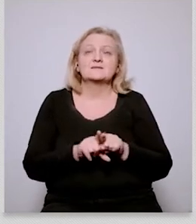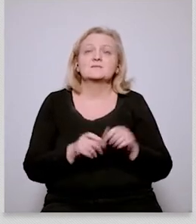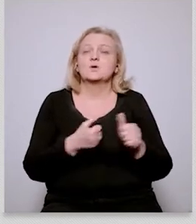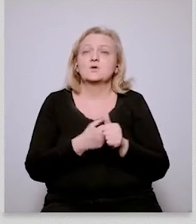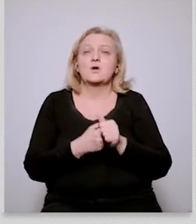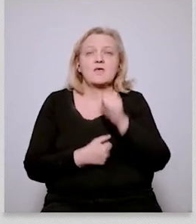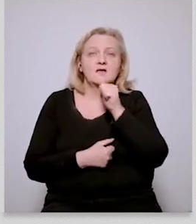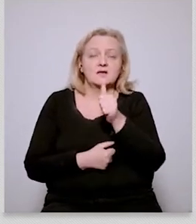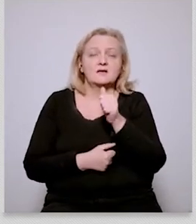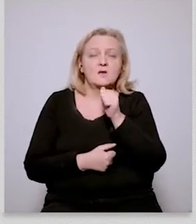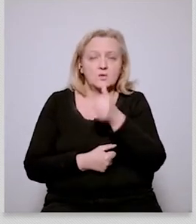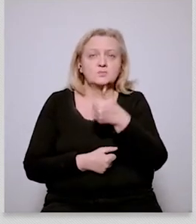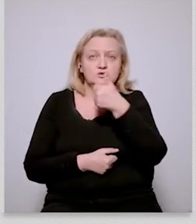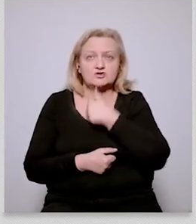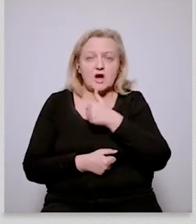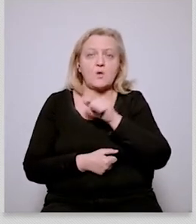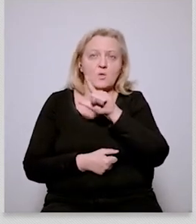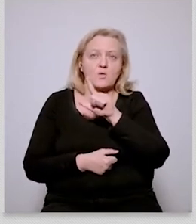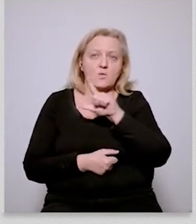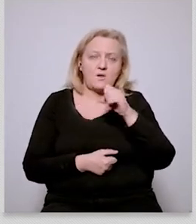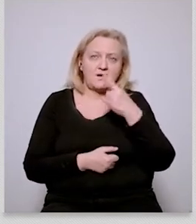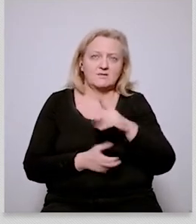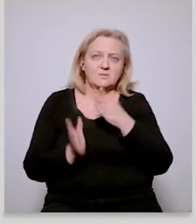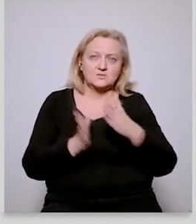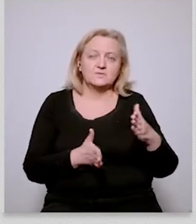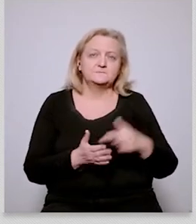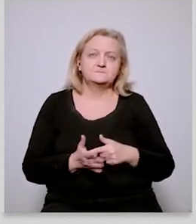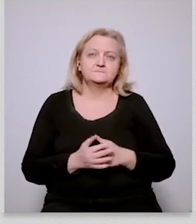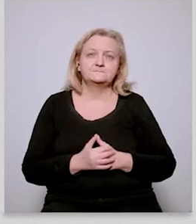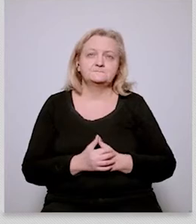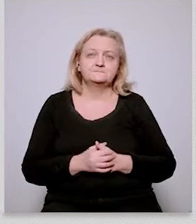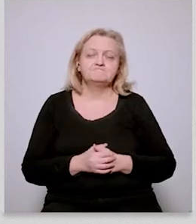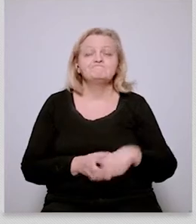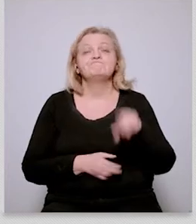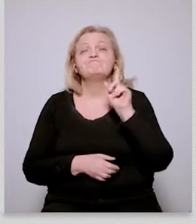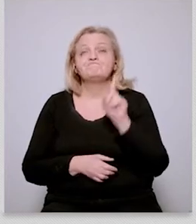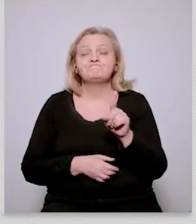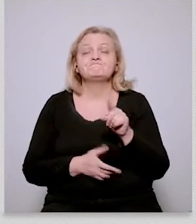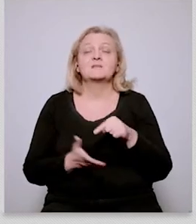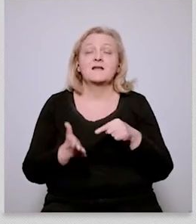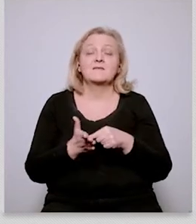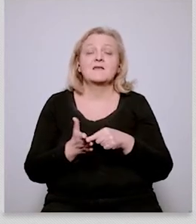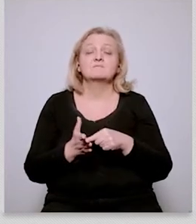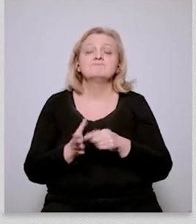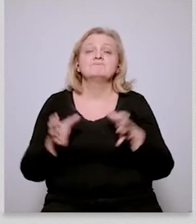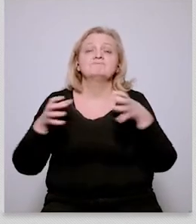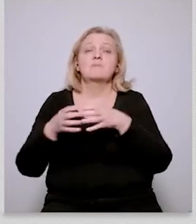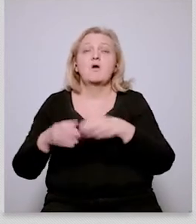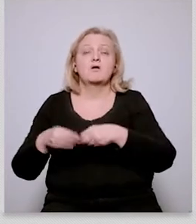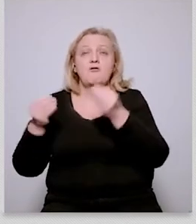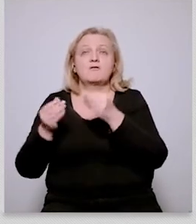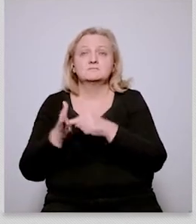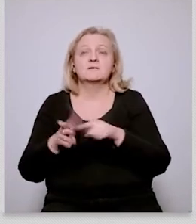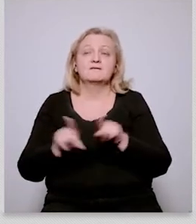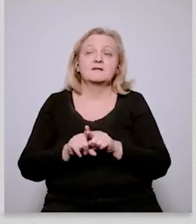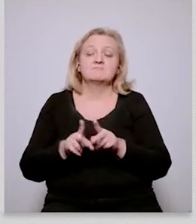respect to 55 you know and and the the recovery package one of the things that we find is that there are